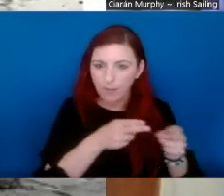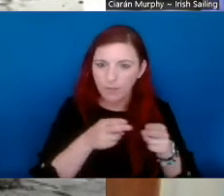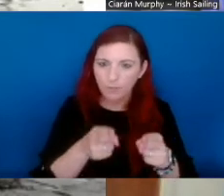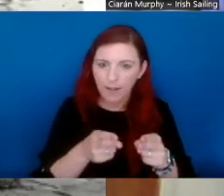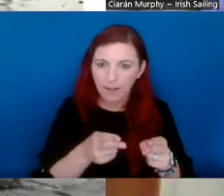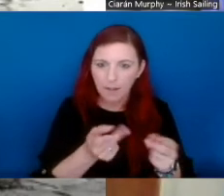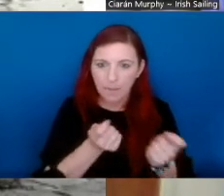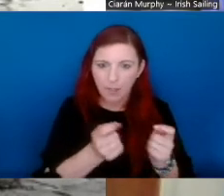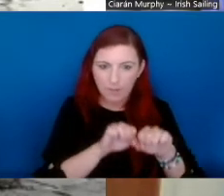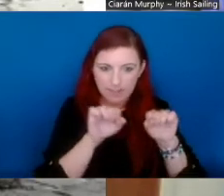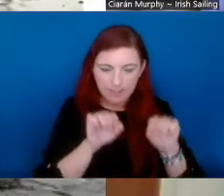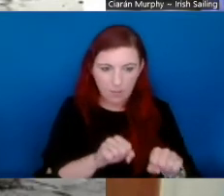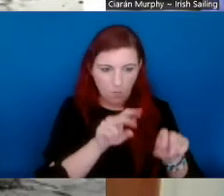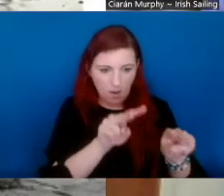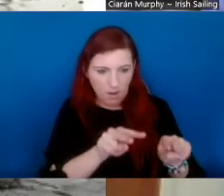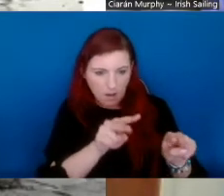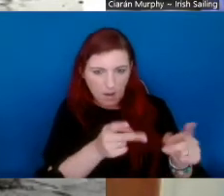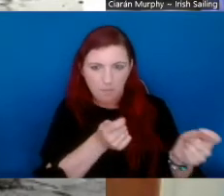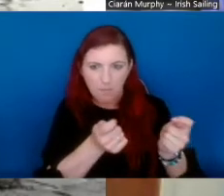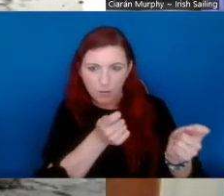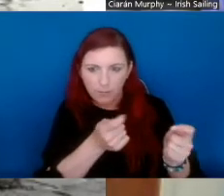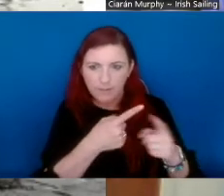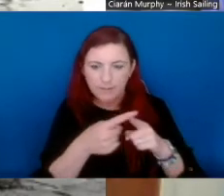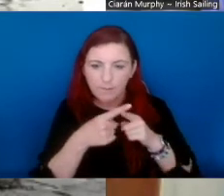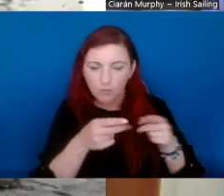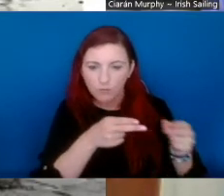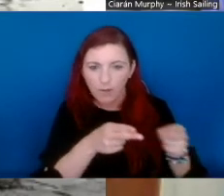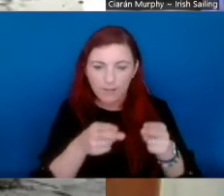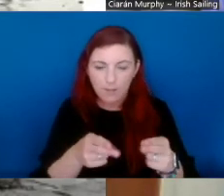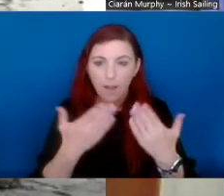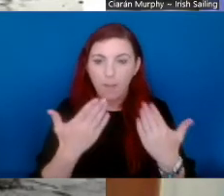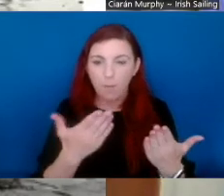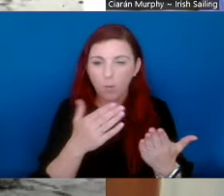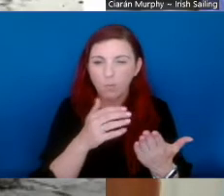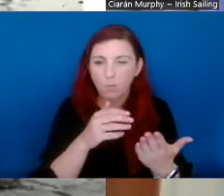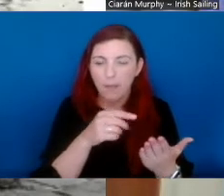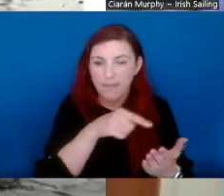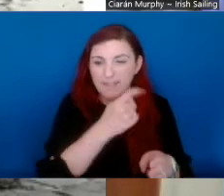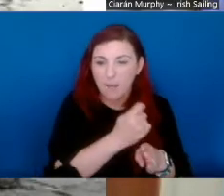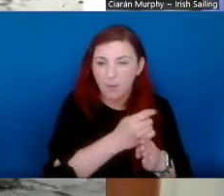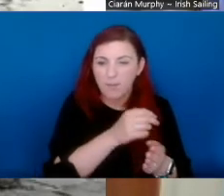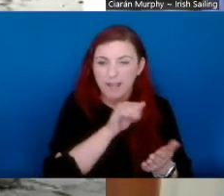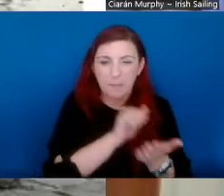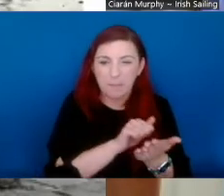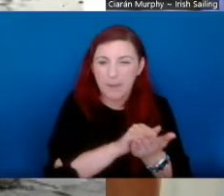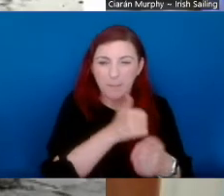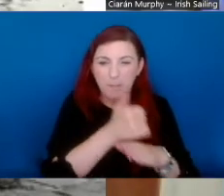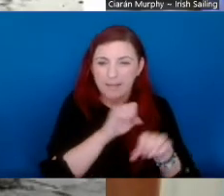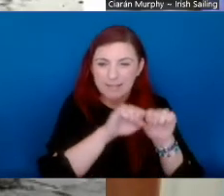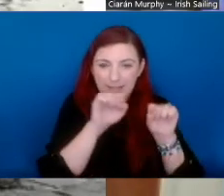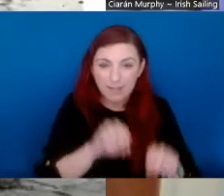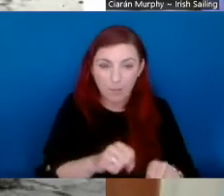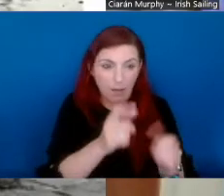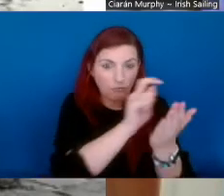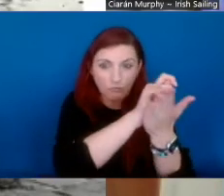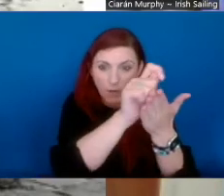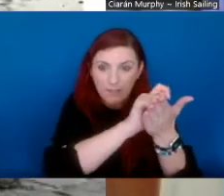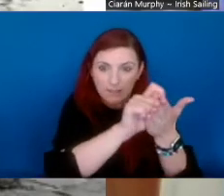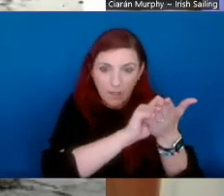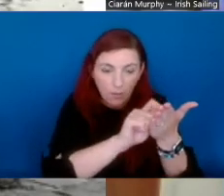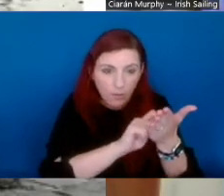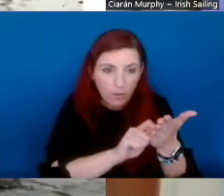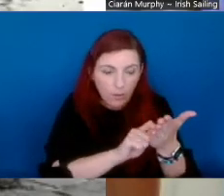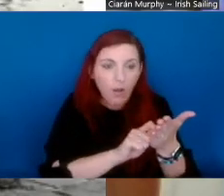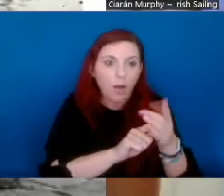have a system for managing the trails and also monitoring the different trails. So at the moment, this is kind of a paper-based system where you would use it, use a pen and paper to record the issues